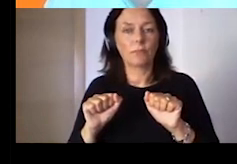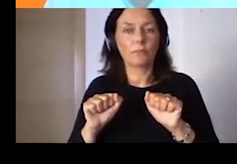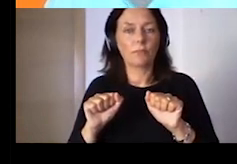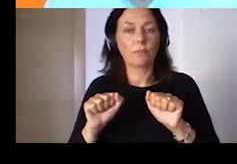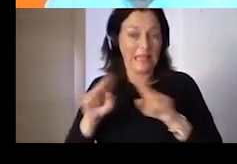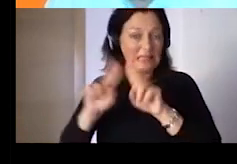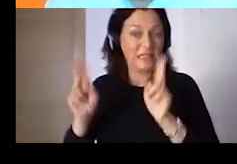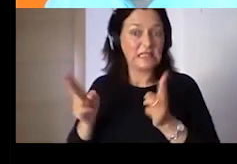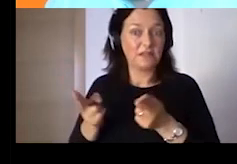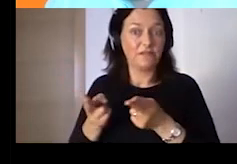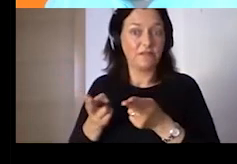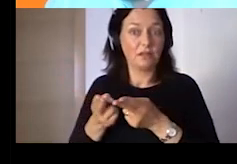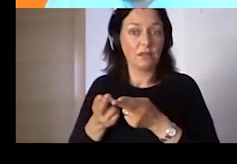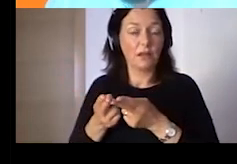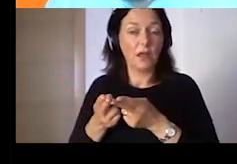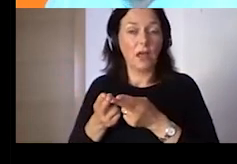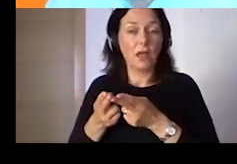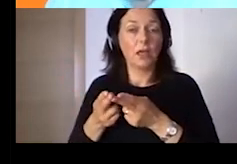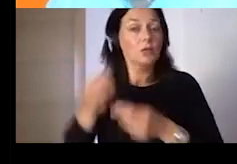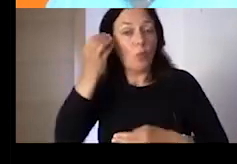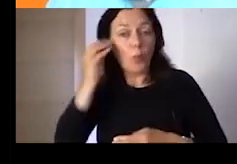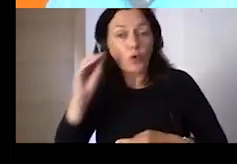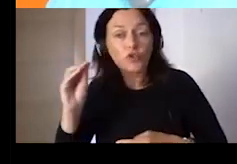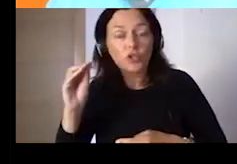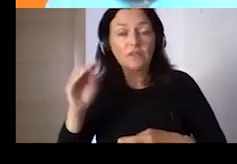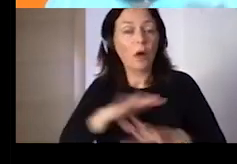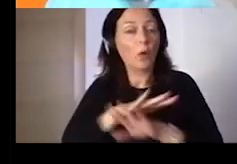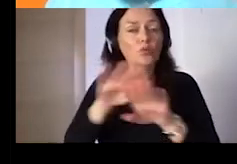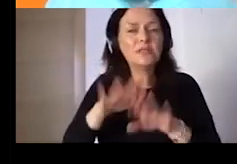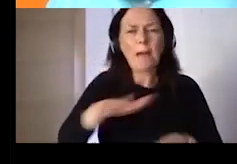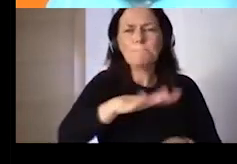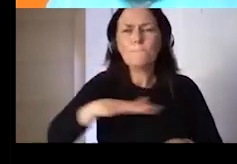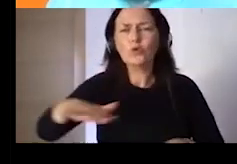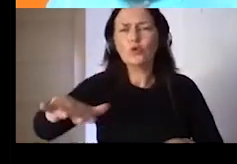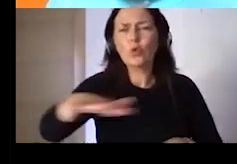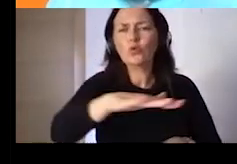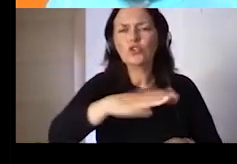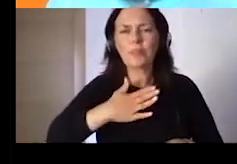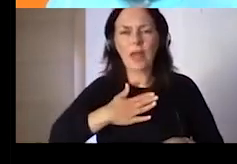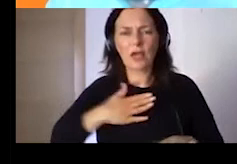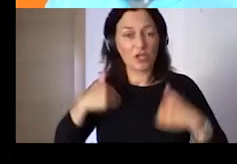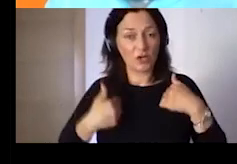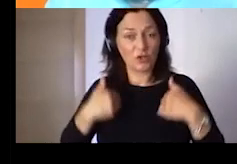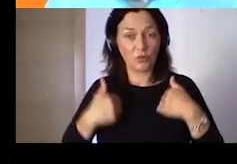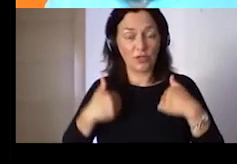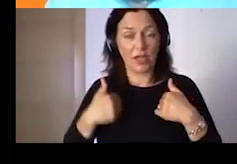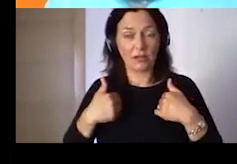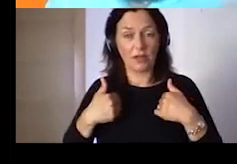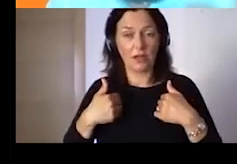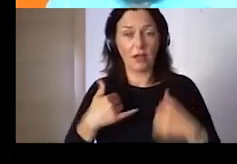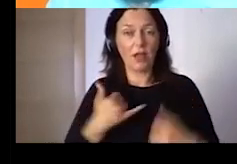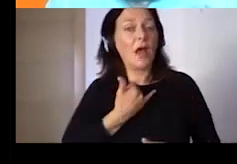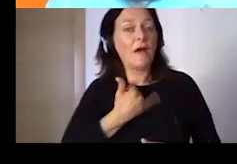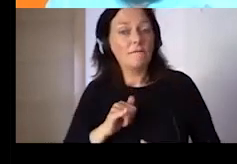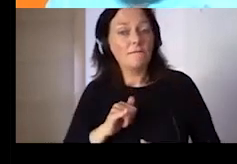we plan an educational path, we should try to think how these competences could, of course,